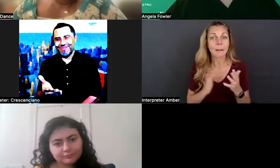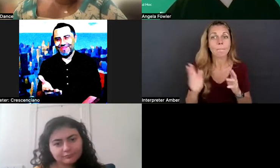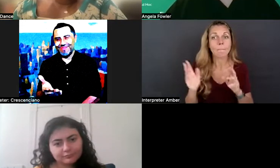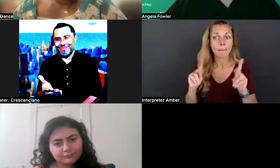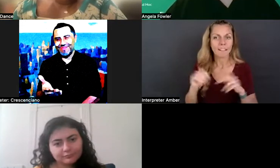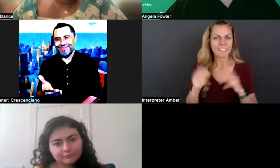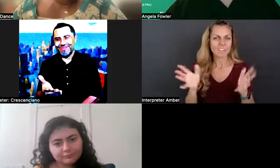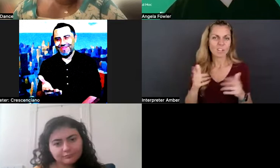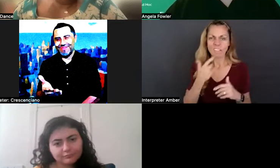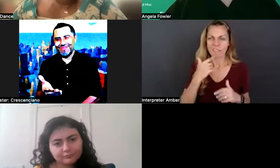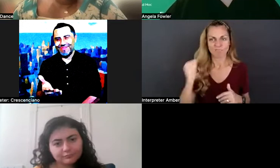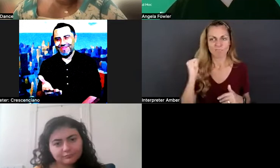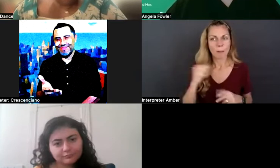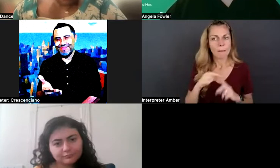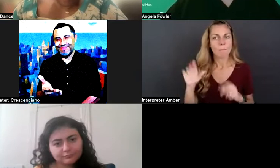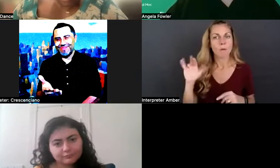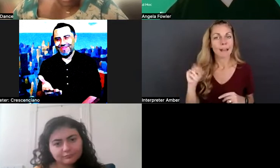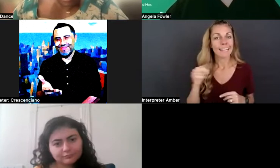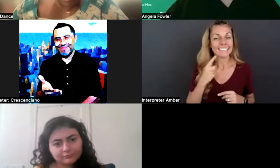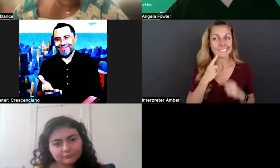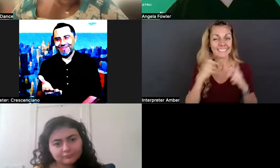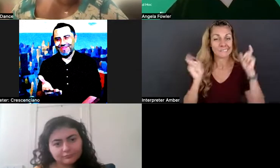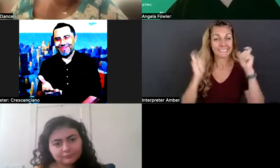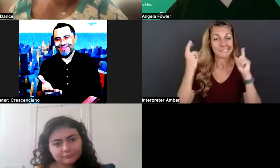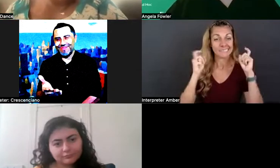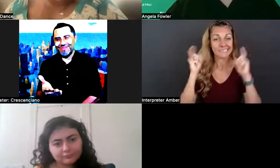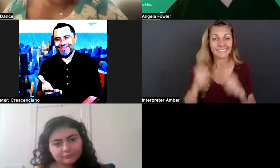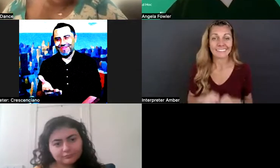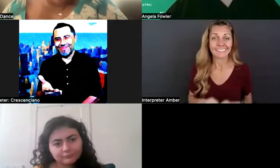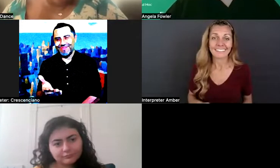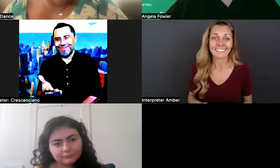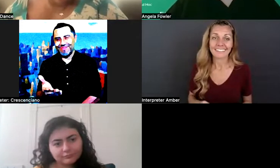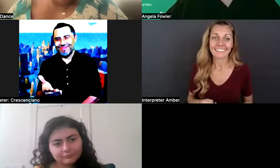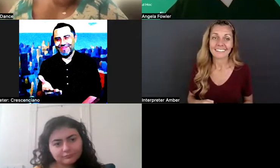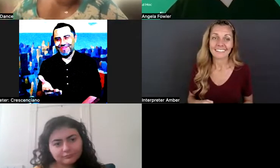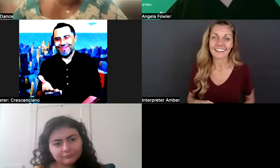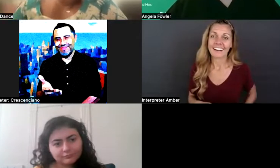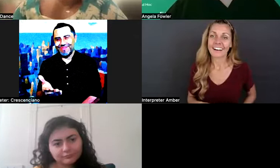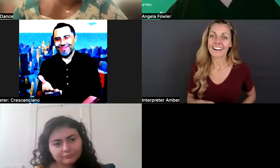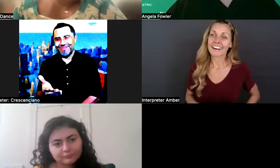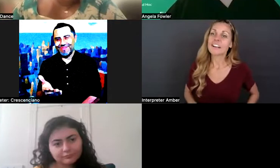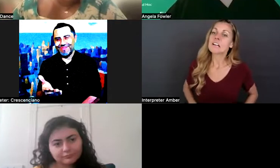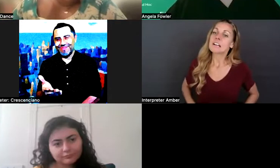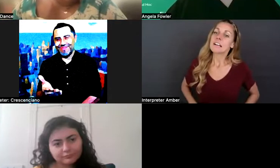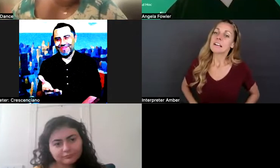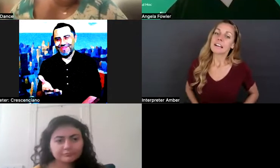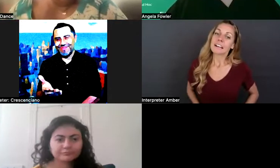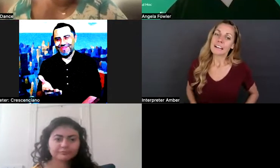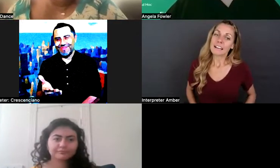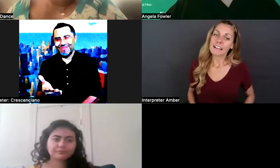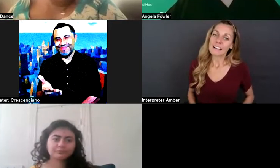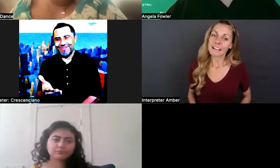but Ryan is saying, uh, this is exactly, this is exactly,